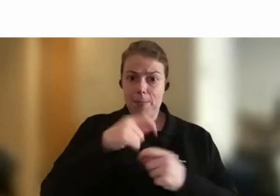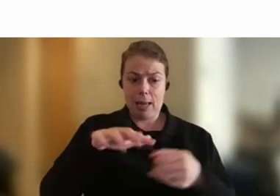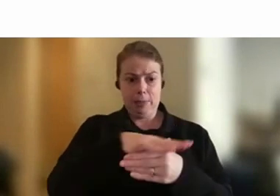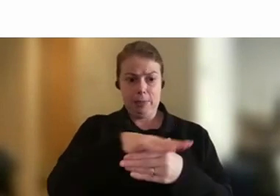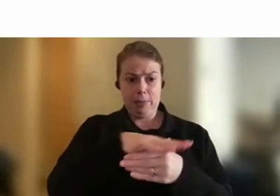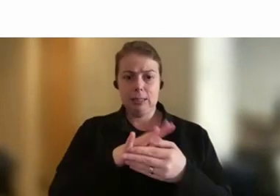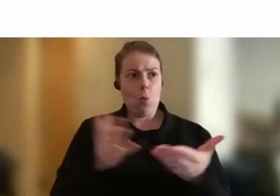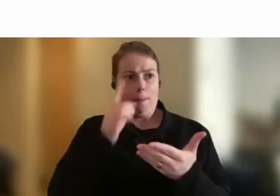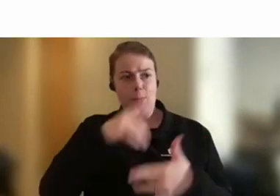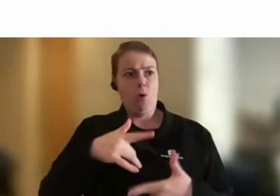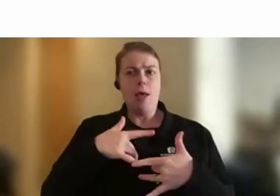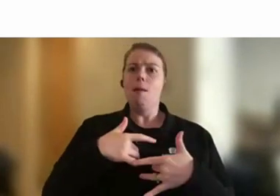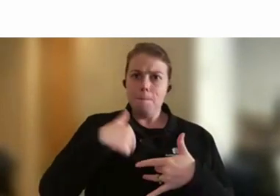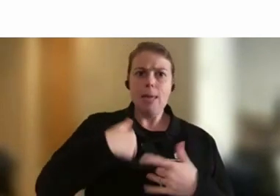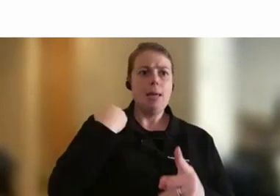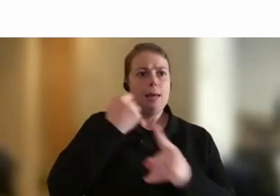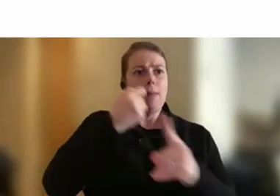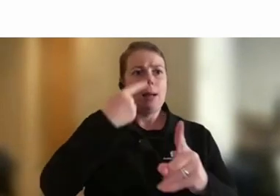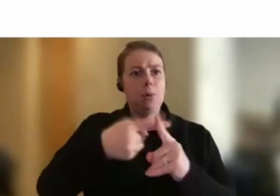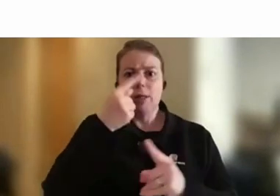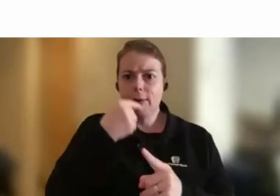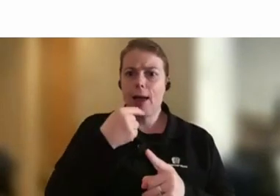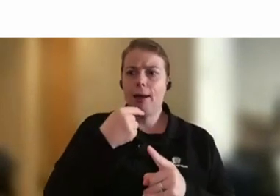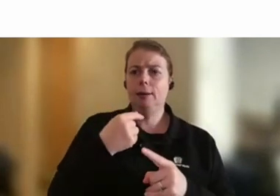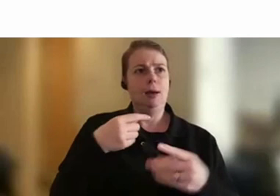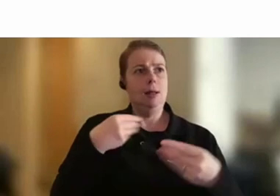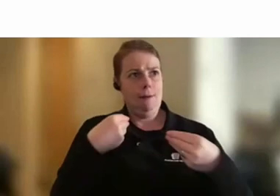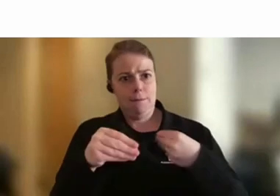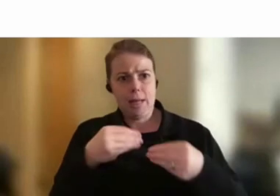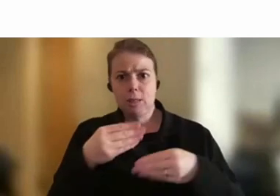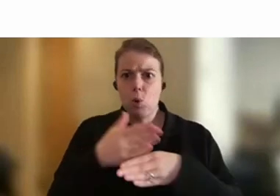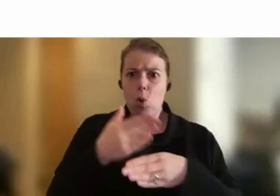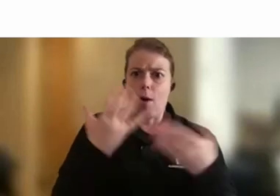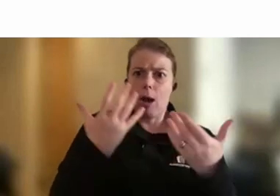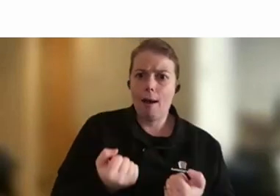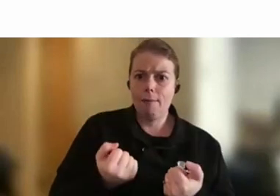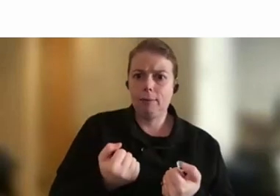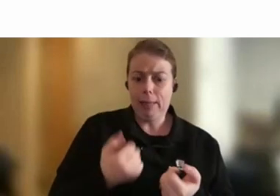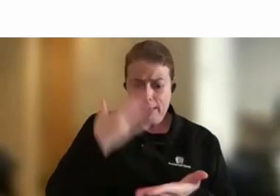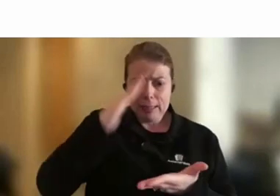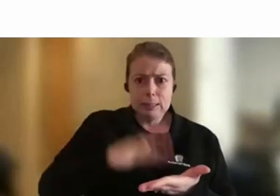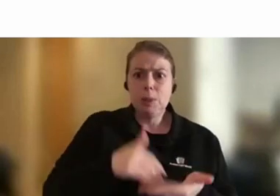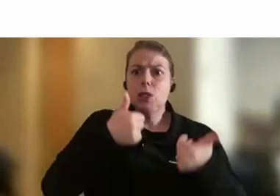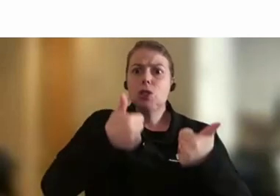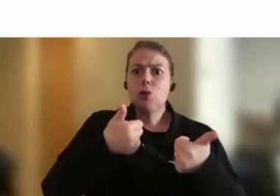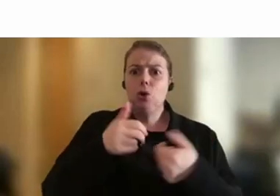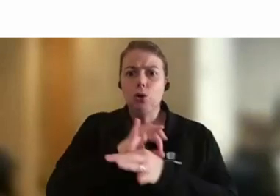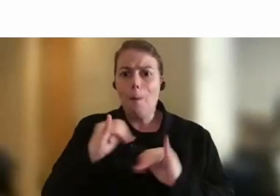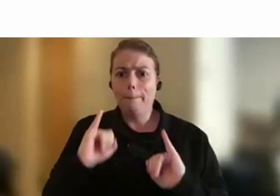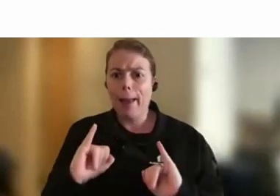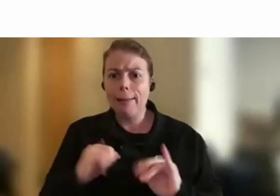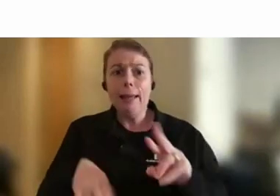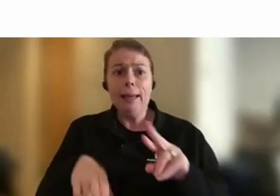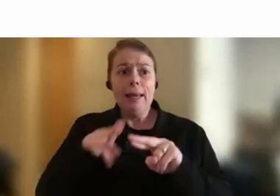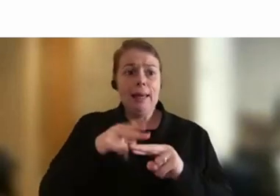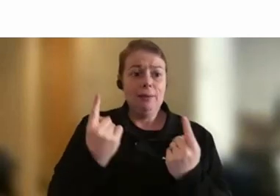They can have the flexibility they need and they're not having bad experiences. And if things go wrong, they can